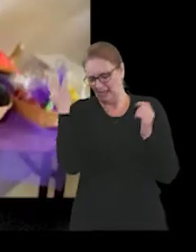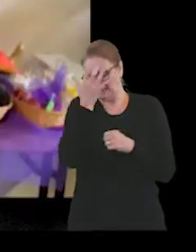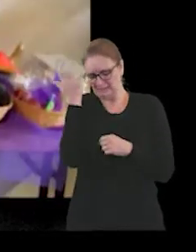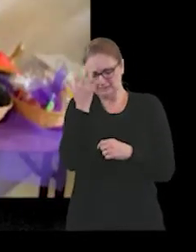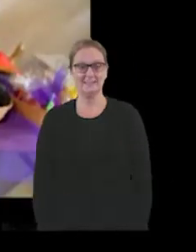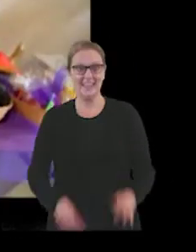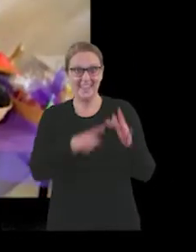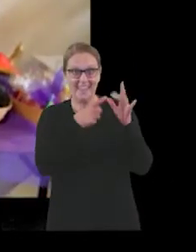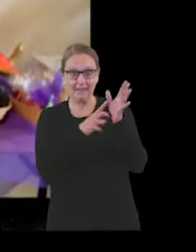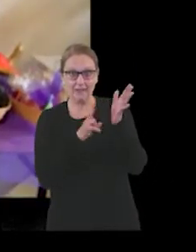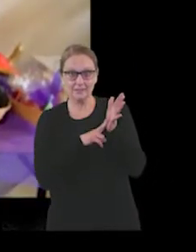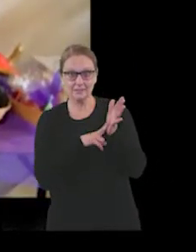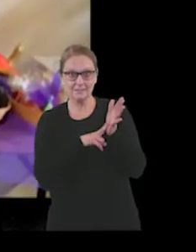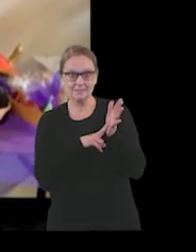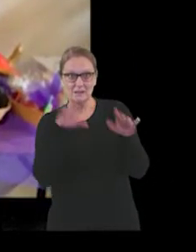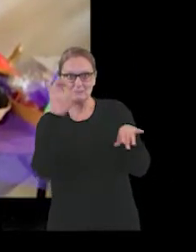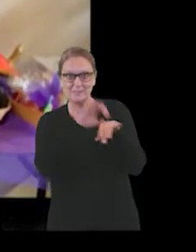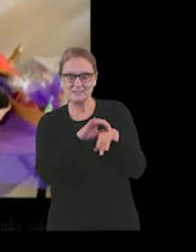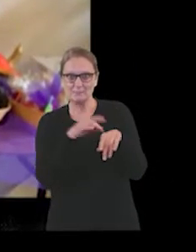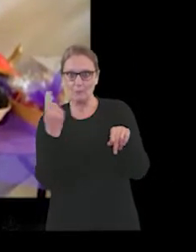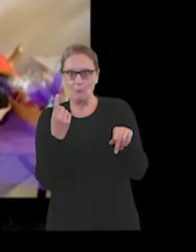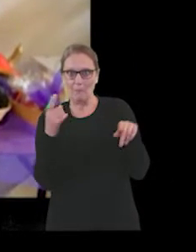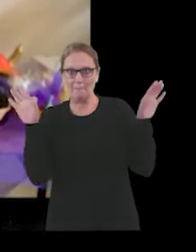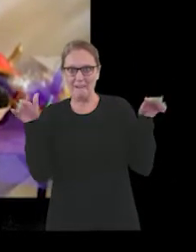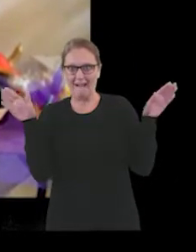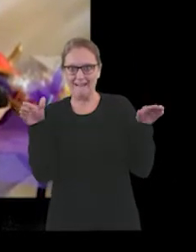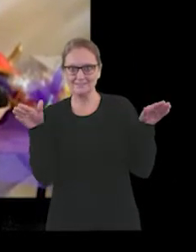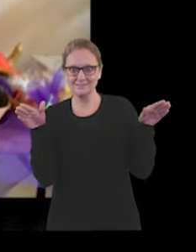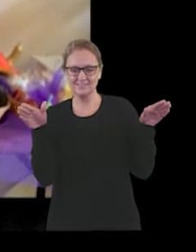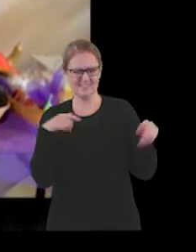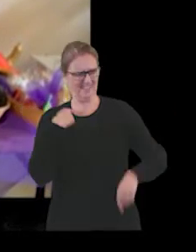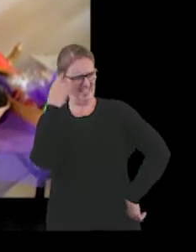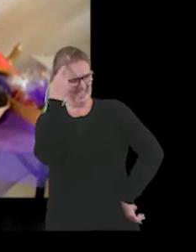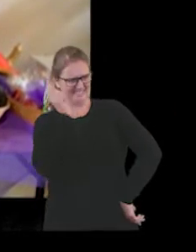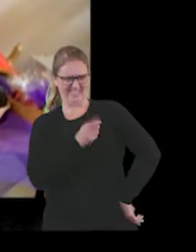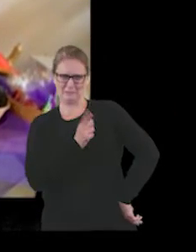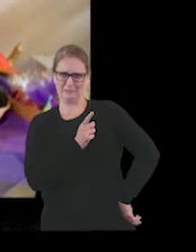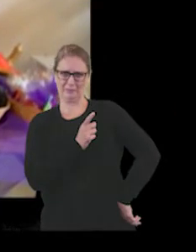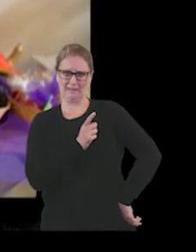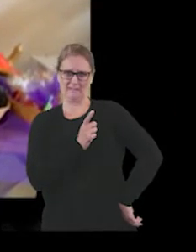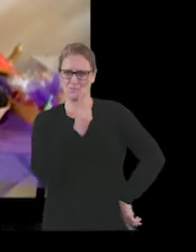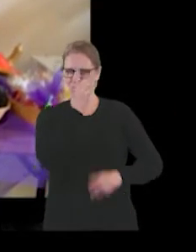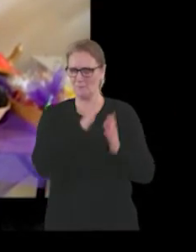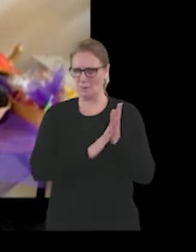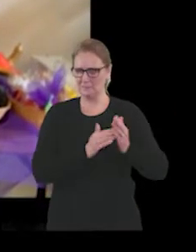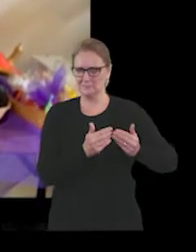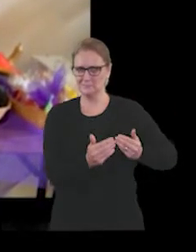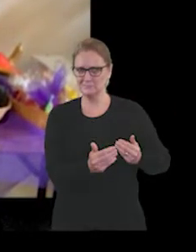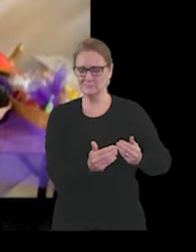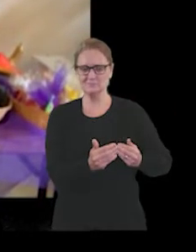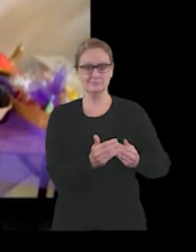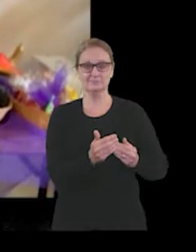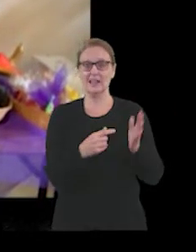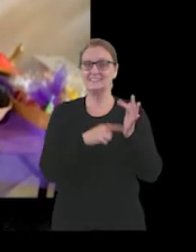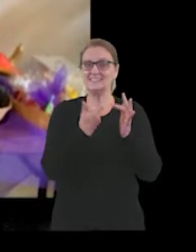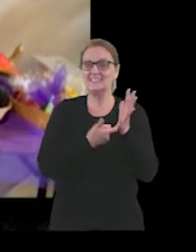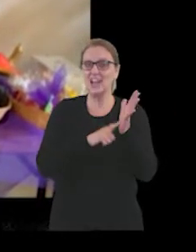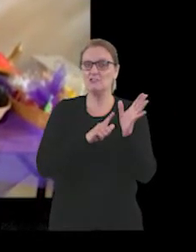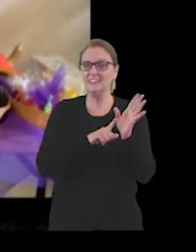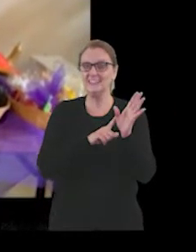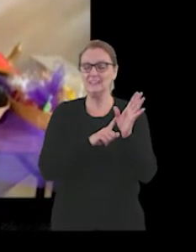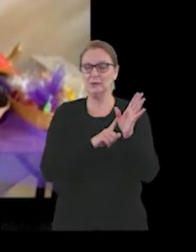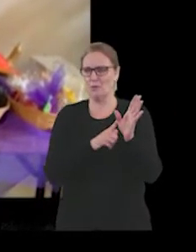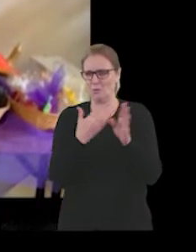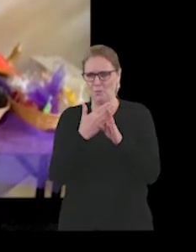Ian was bitten by a bat. Let's think about that for a moment. Terry works too many